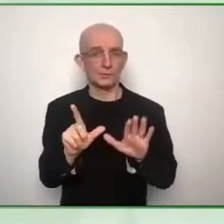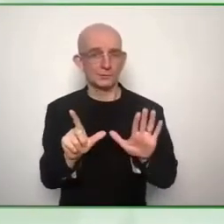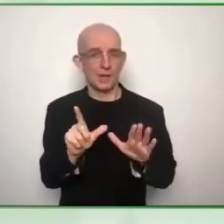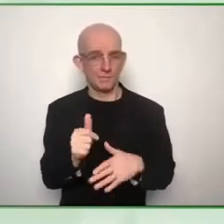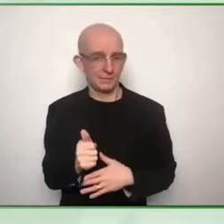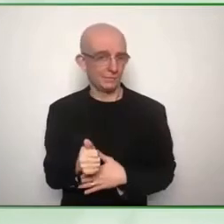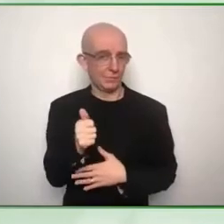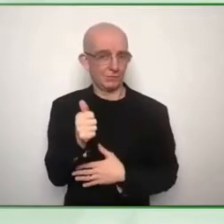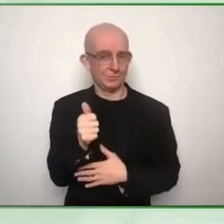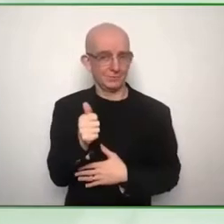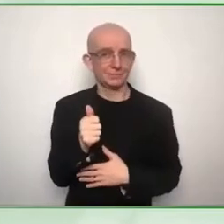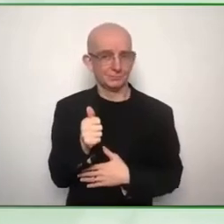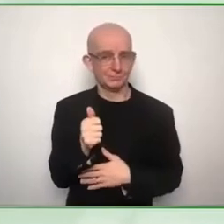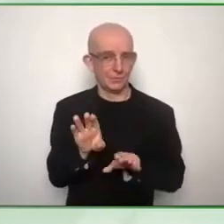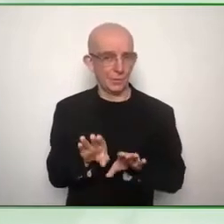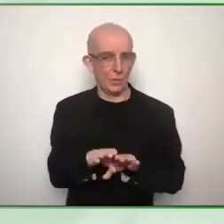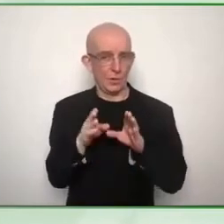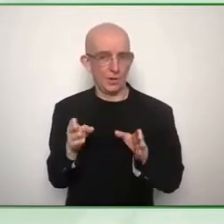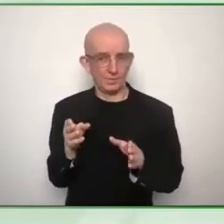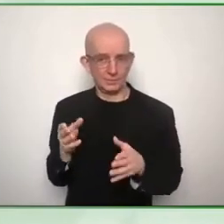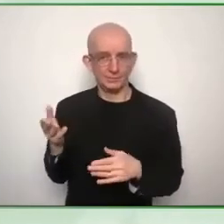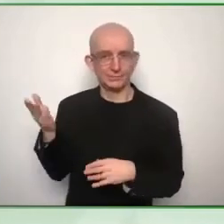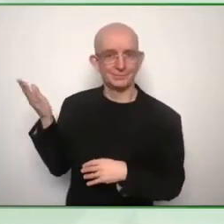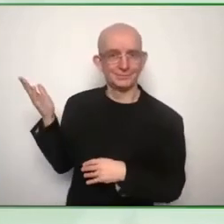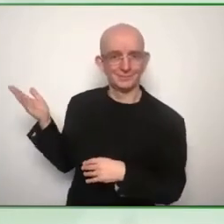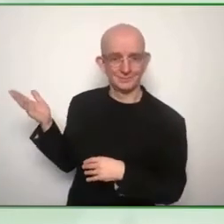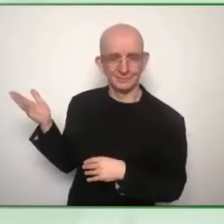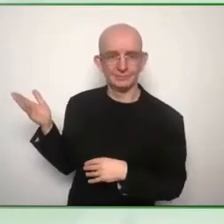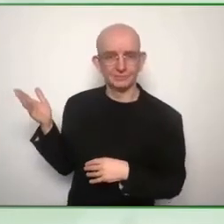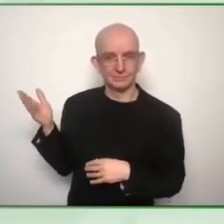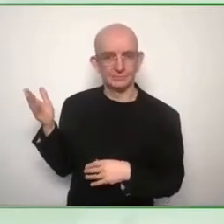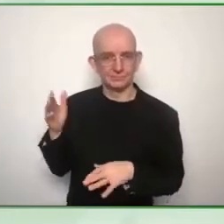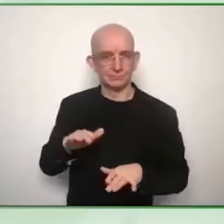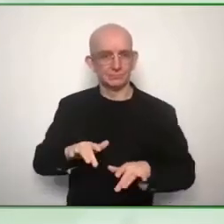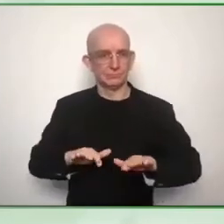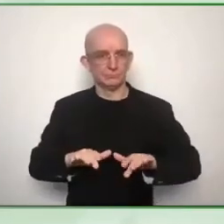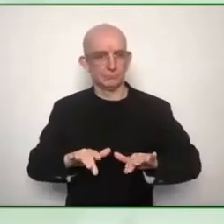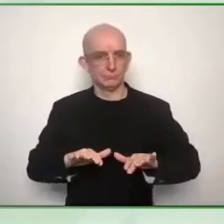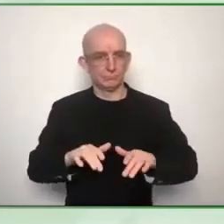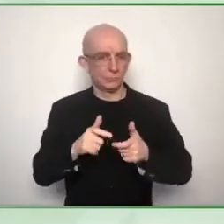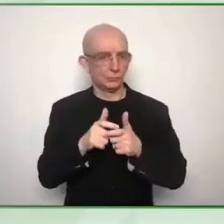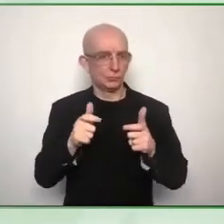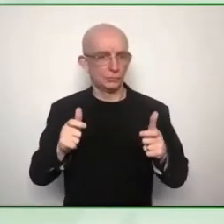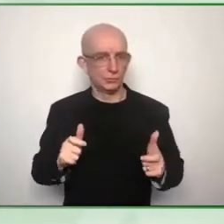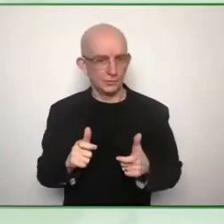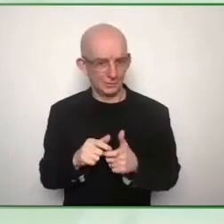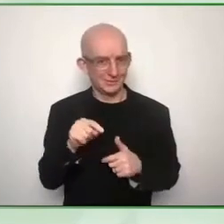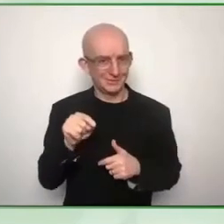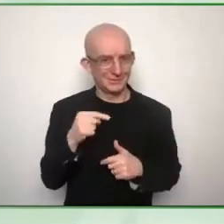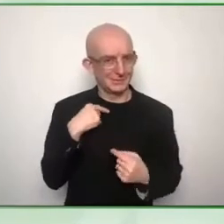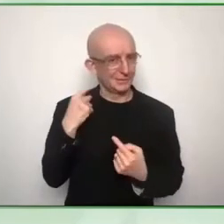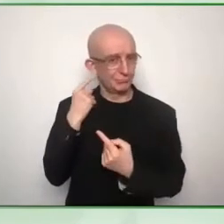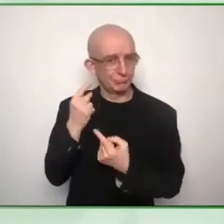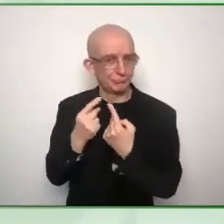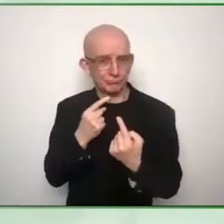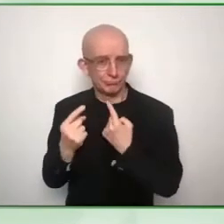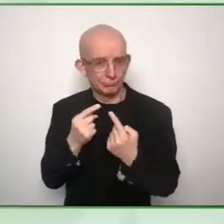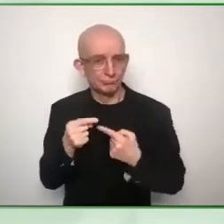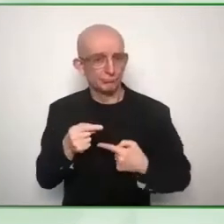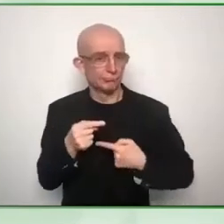of people in the consultation phase so the stakeholders were were very keen key to um come up with that solution